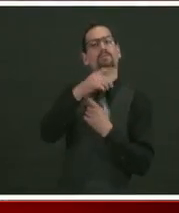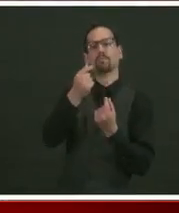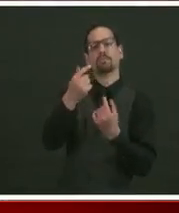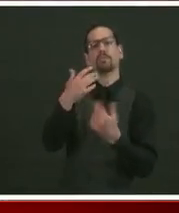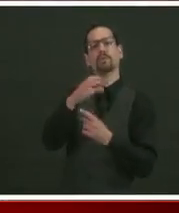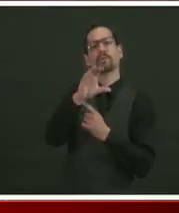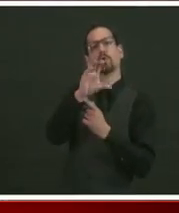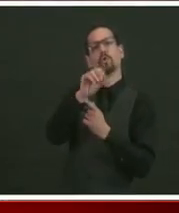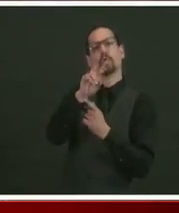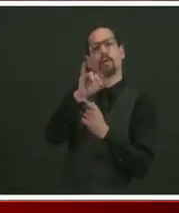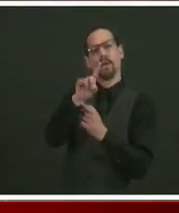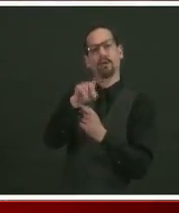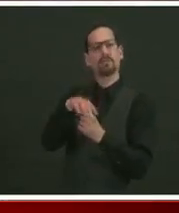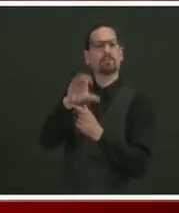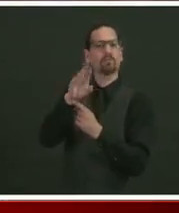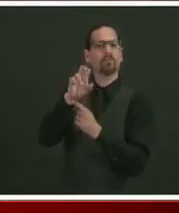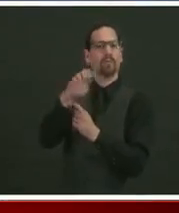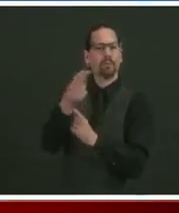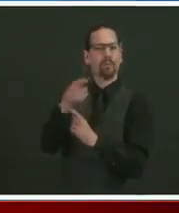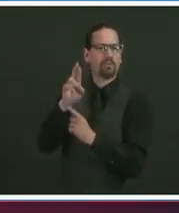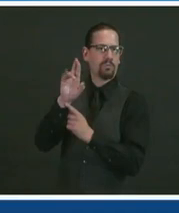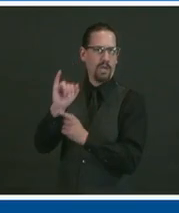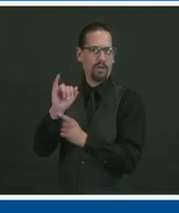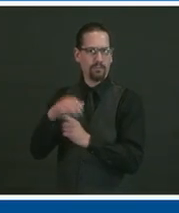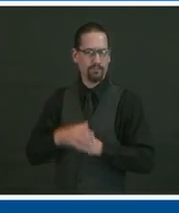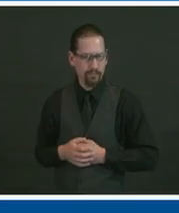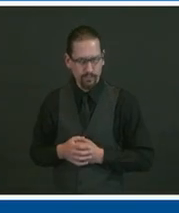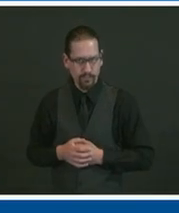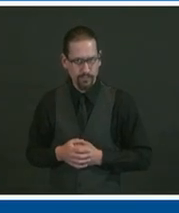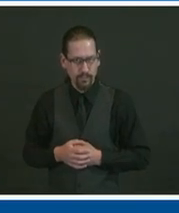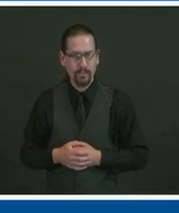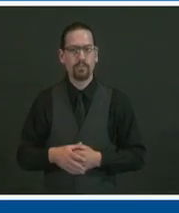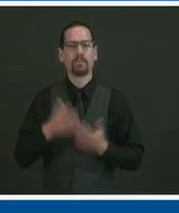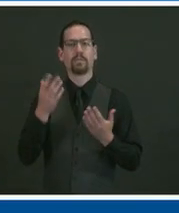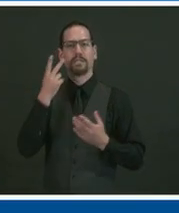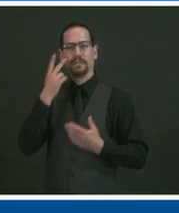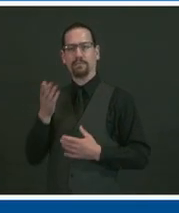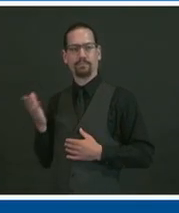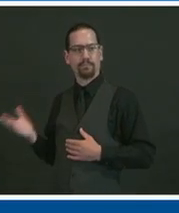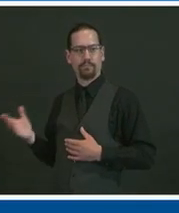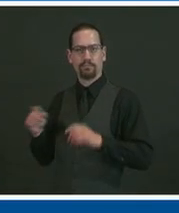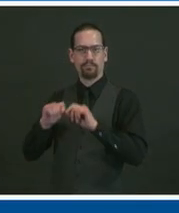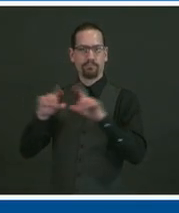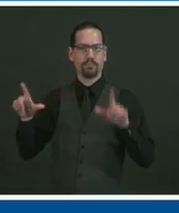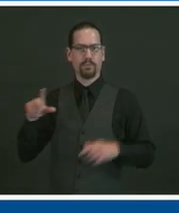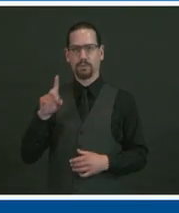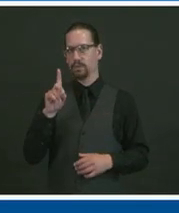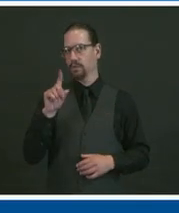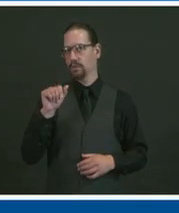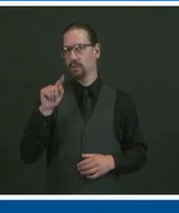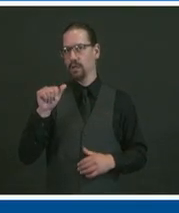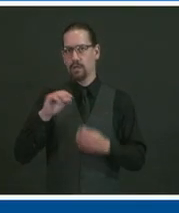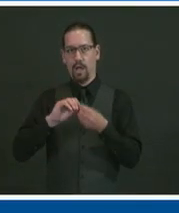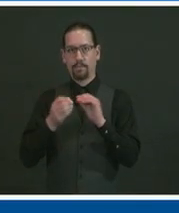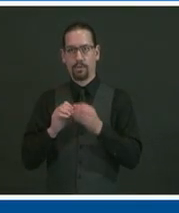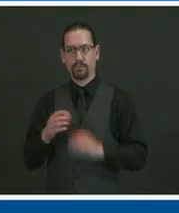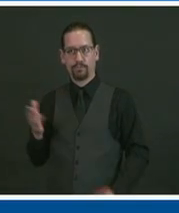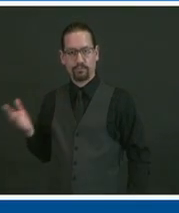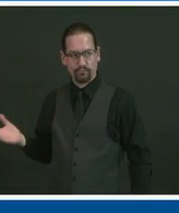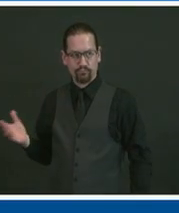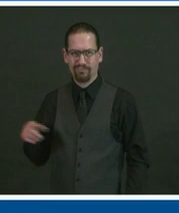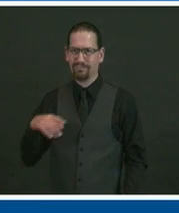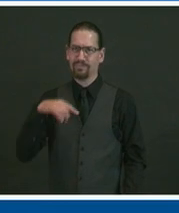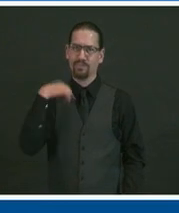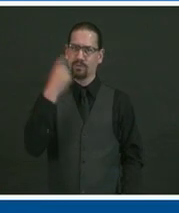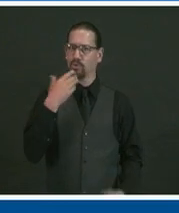Okay. We'll begin, as we always do, with the data. If you could put that on the screen, please. As you can see, it's another good news day